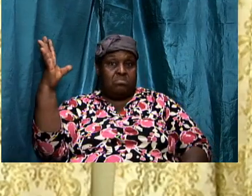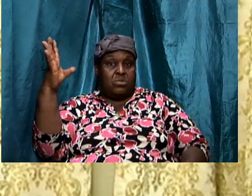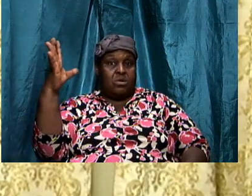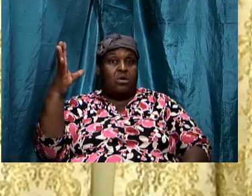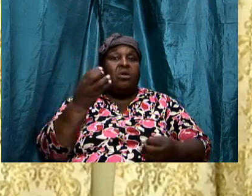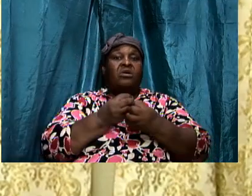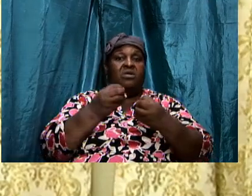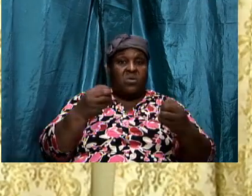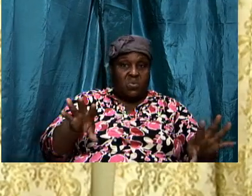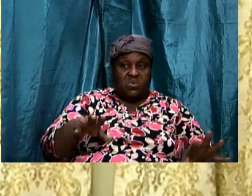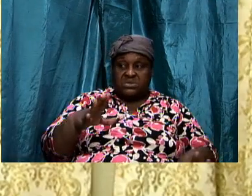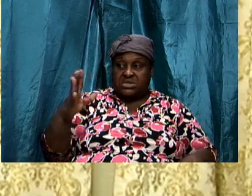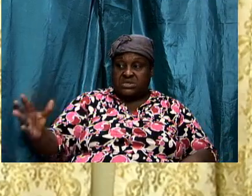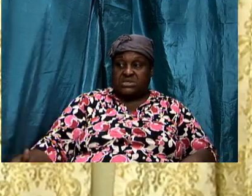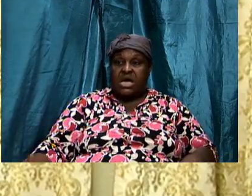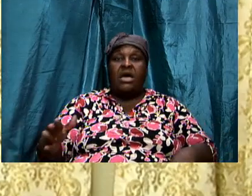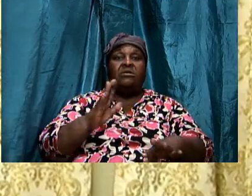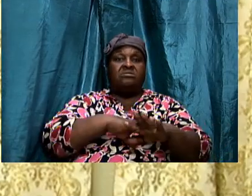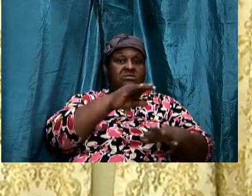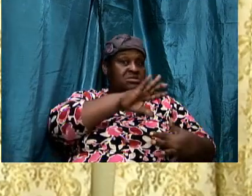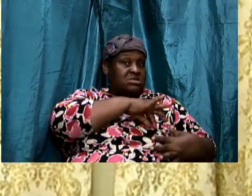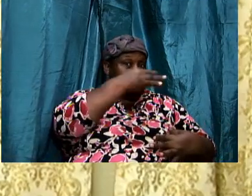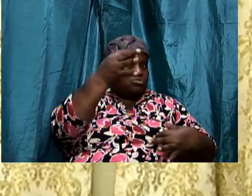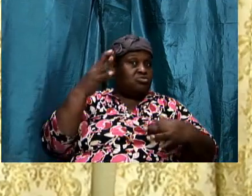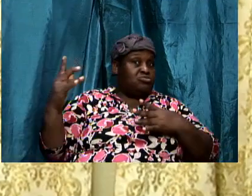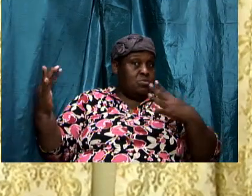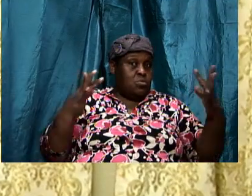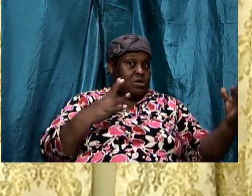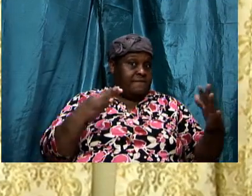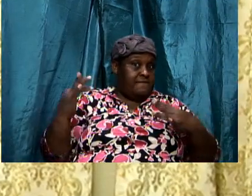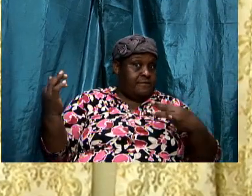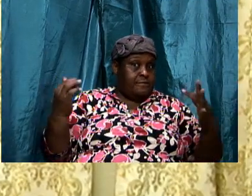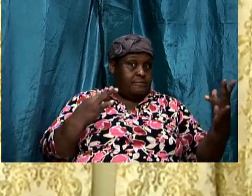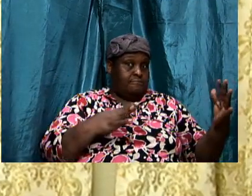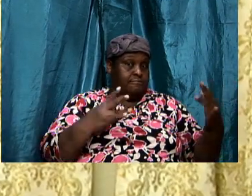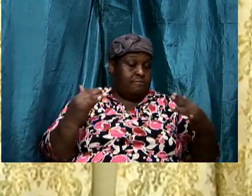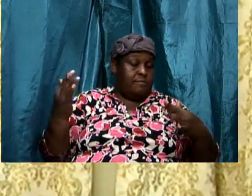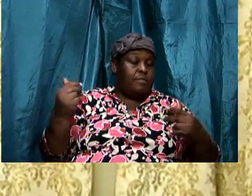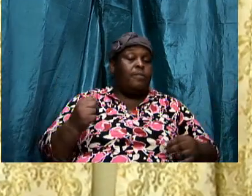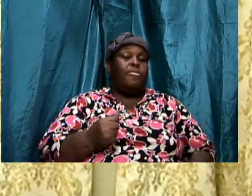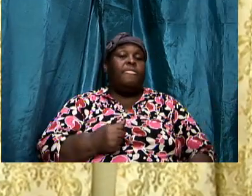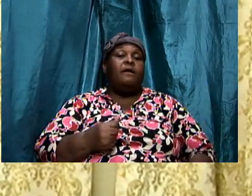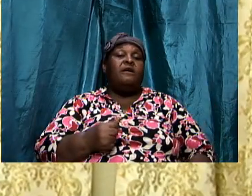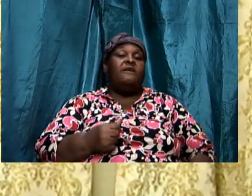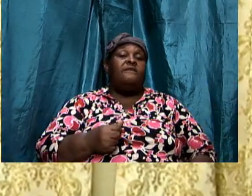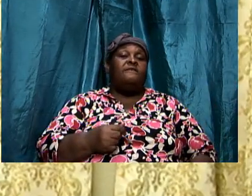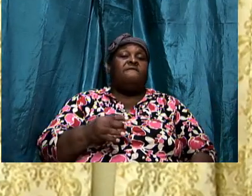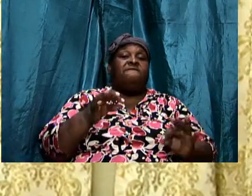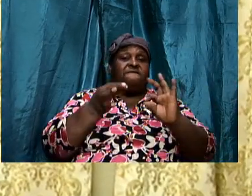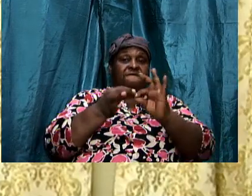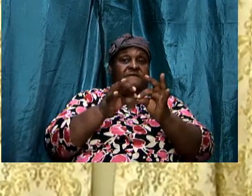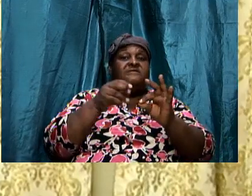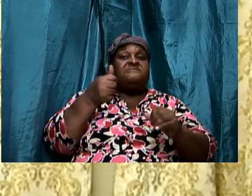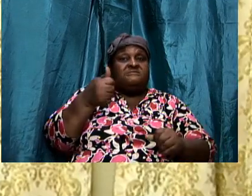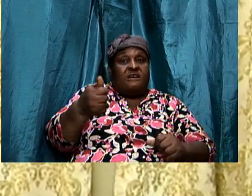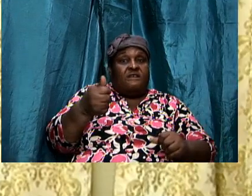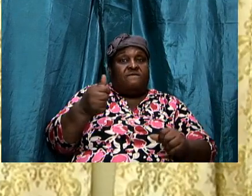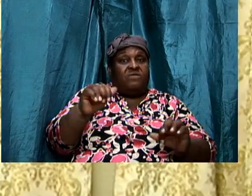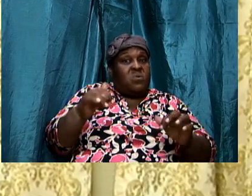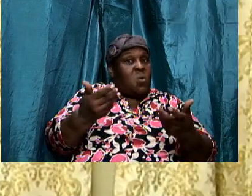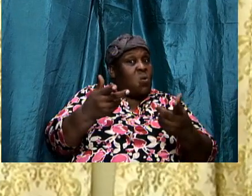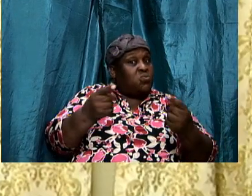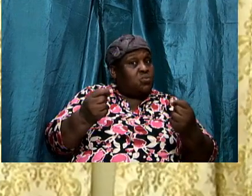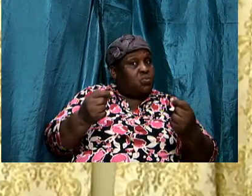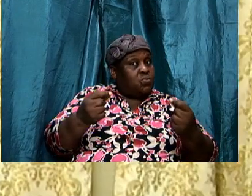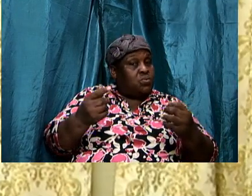losing in this spiritual warfare and we need to take stock and fix ourselves how do we do that